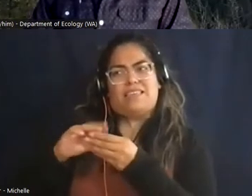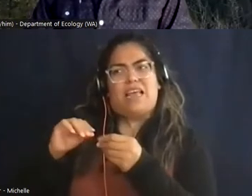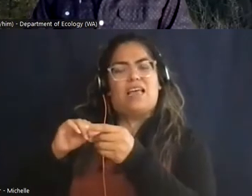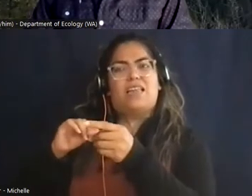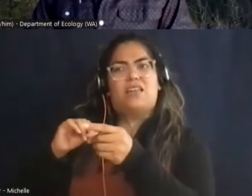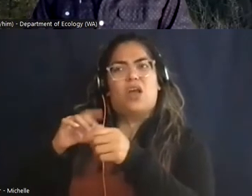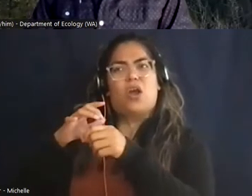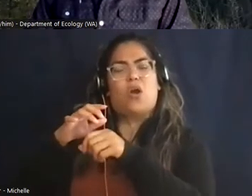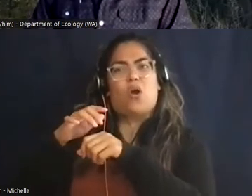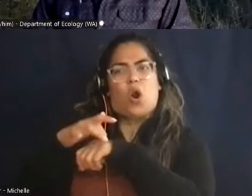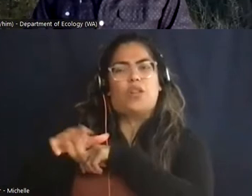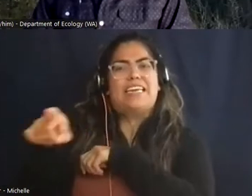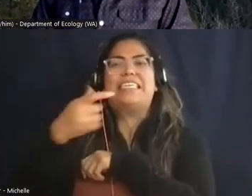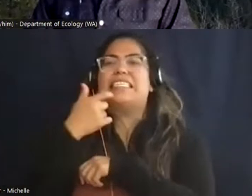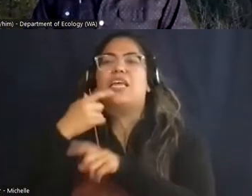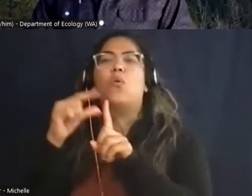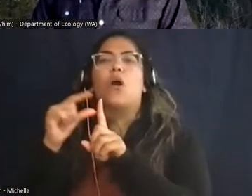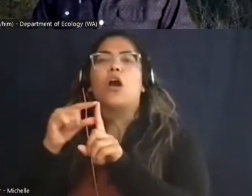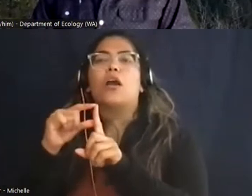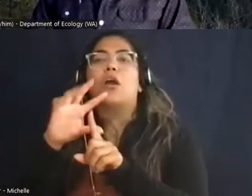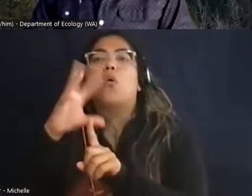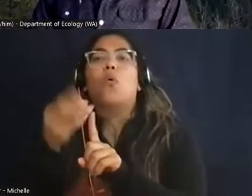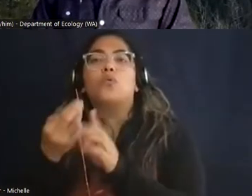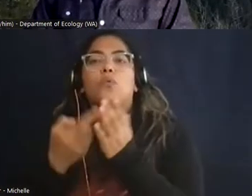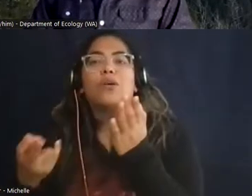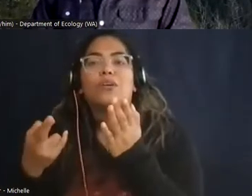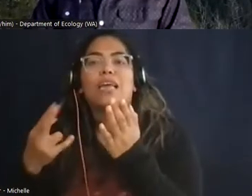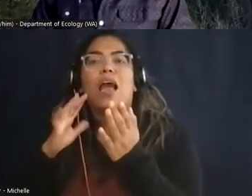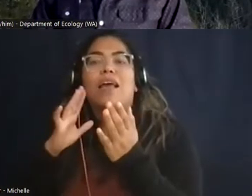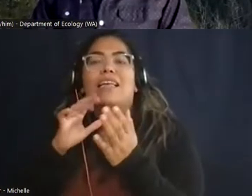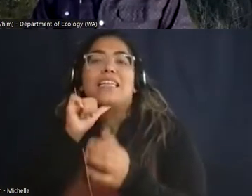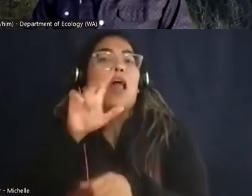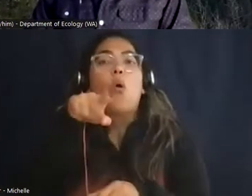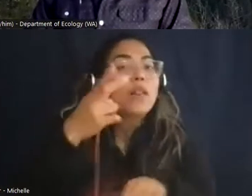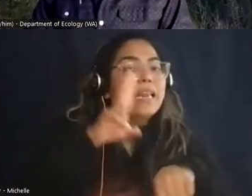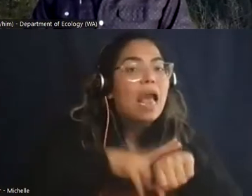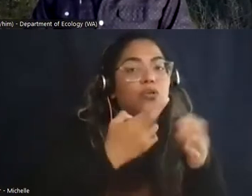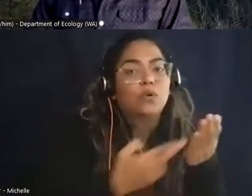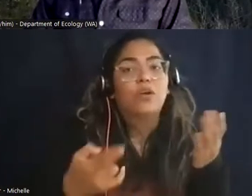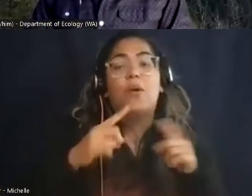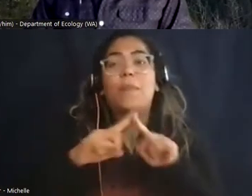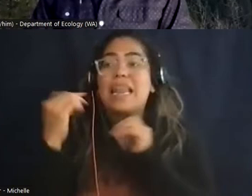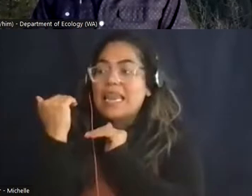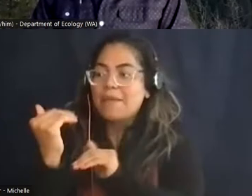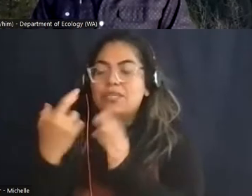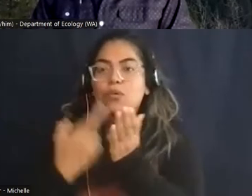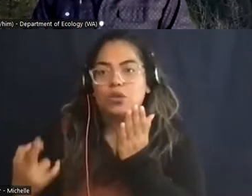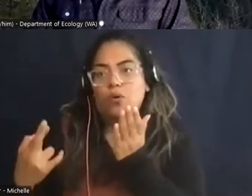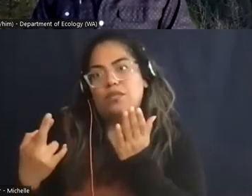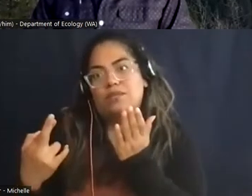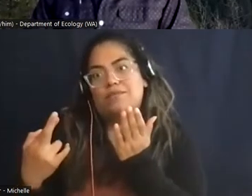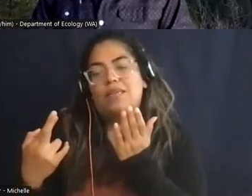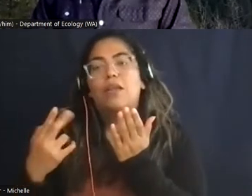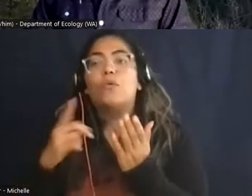I'm going to hang on to that because that's really important. Just not natural resources, but limited resources in general. And that's really